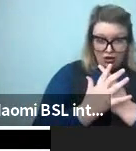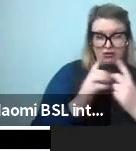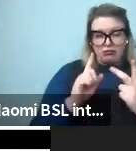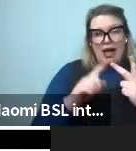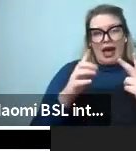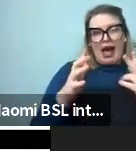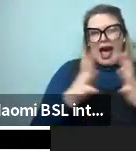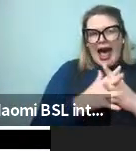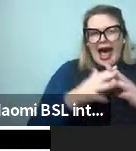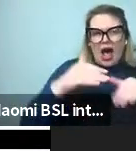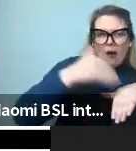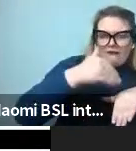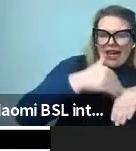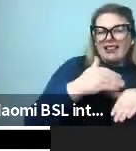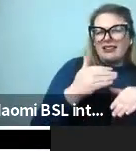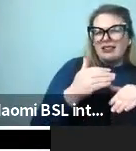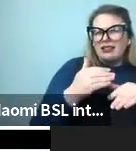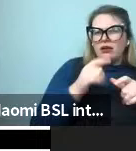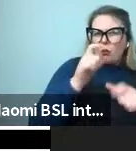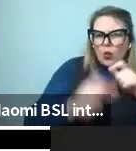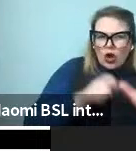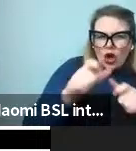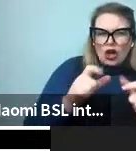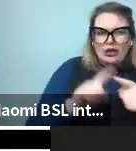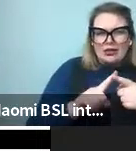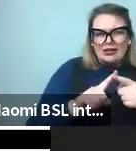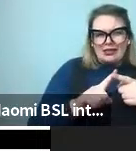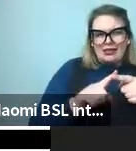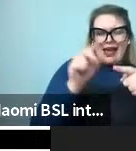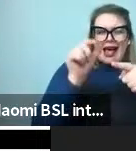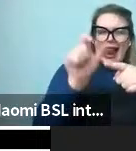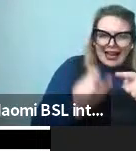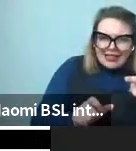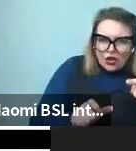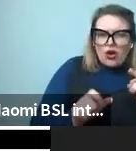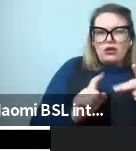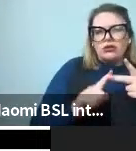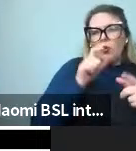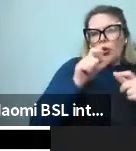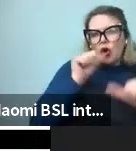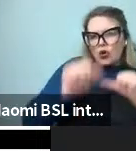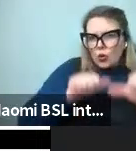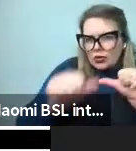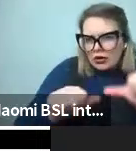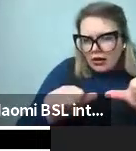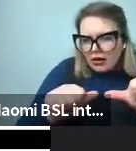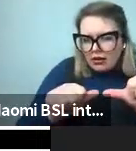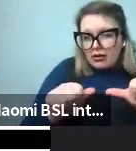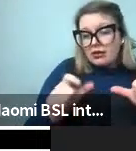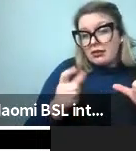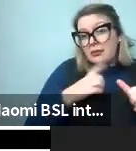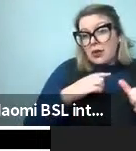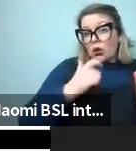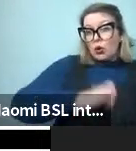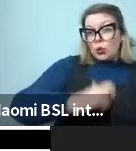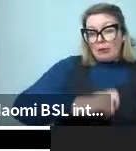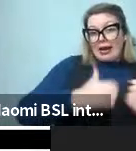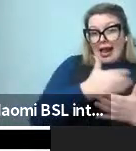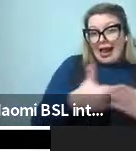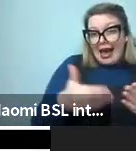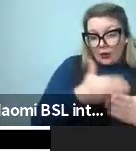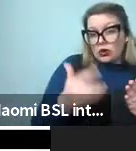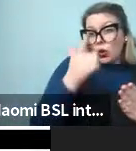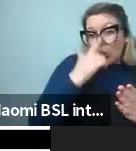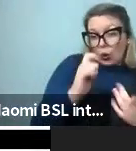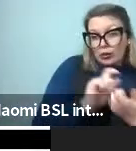language, including words and lexicon, and word order, such that the form of human language might exhibit a strong tendency to be